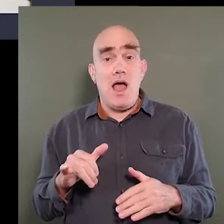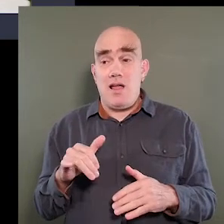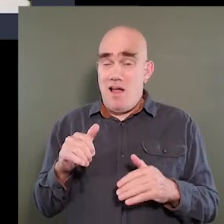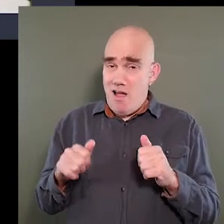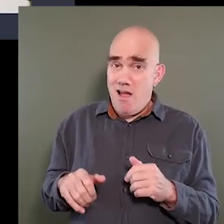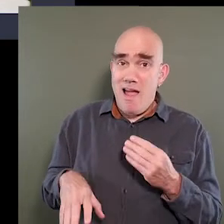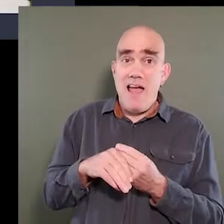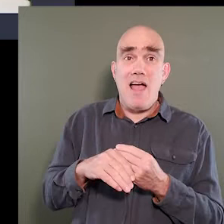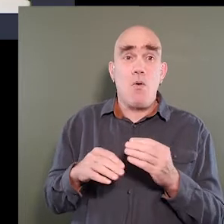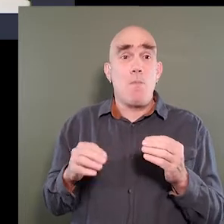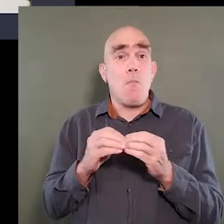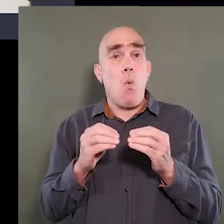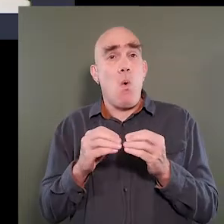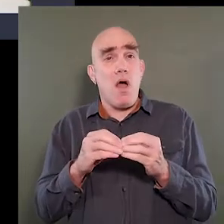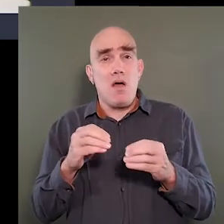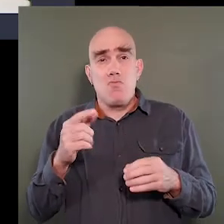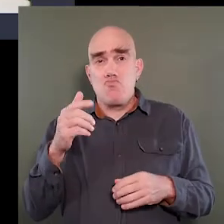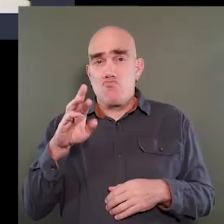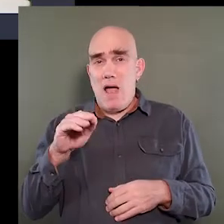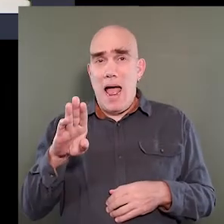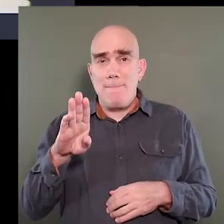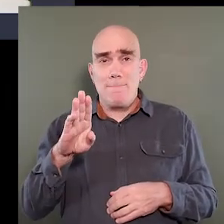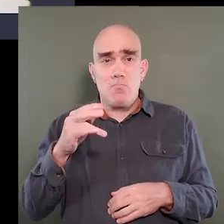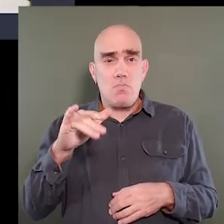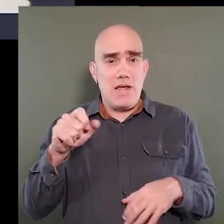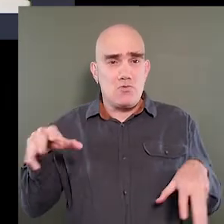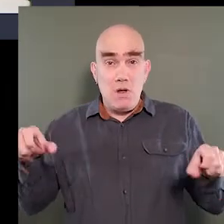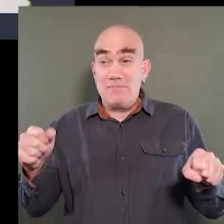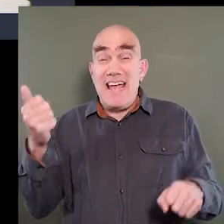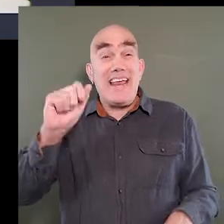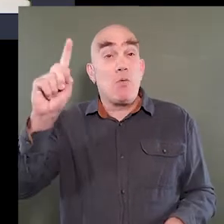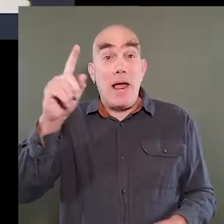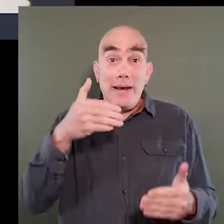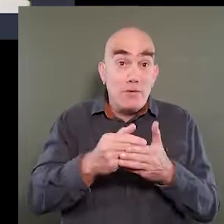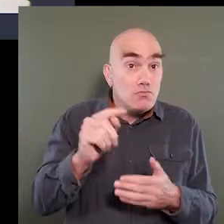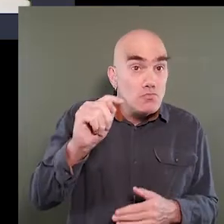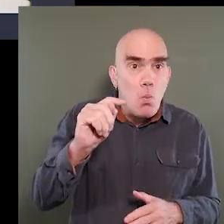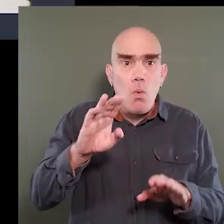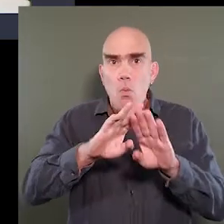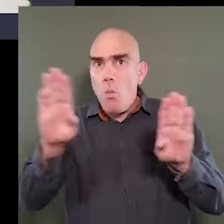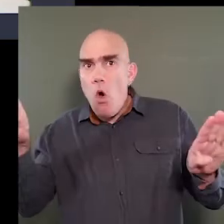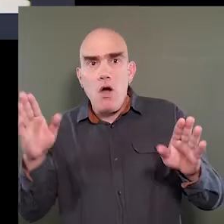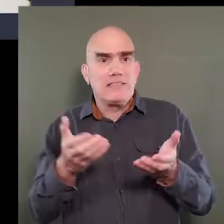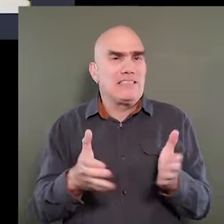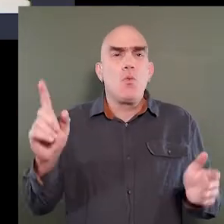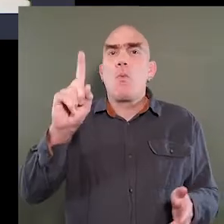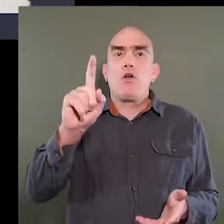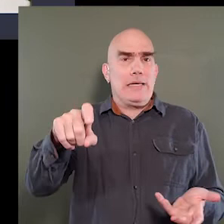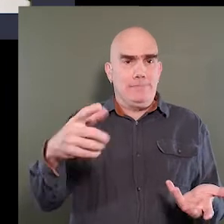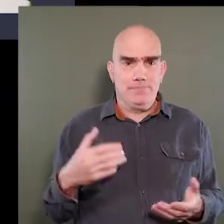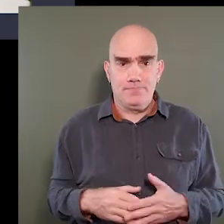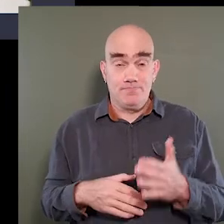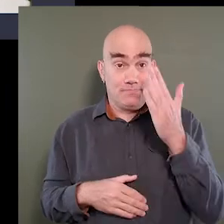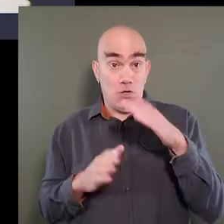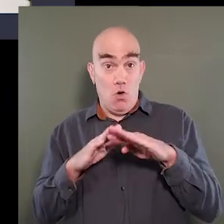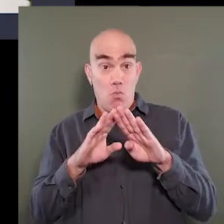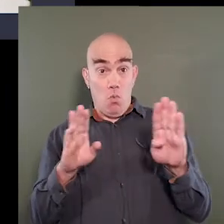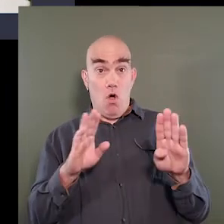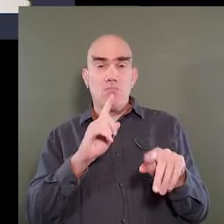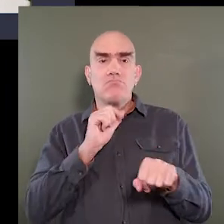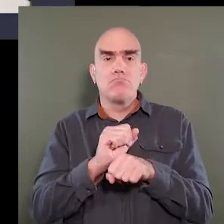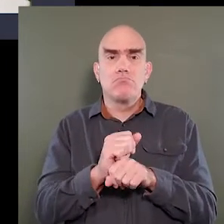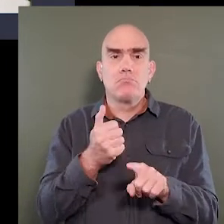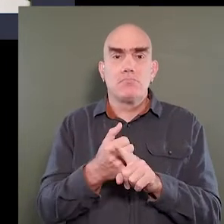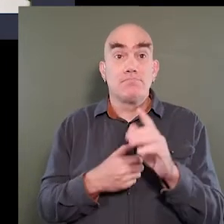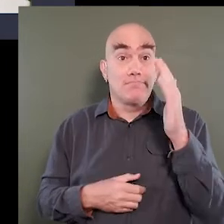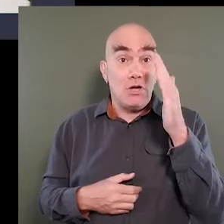on the floor, near the toilet, wall, sink, anywhere that's needed. The mirror on the wall is actually